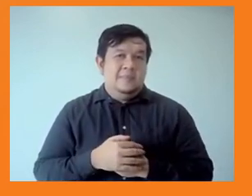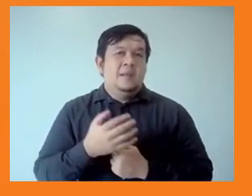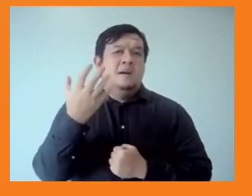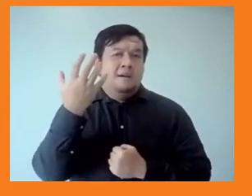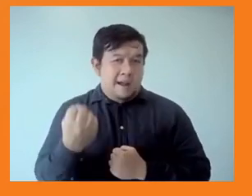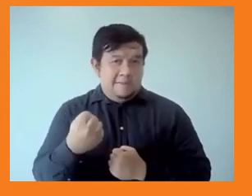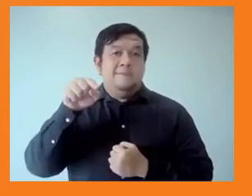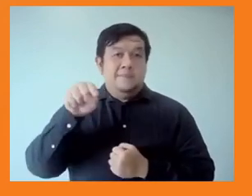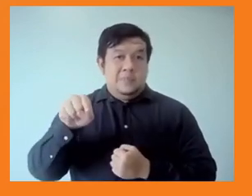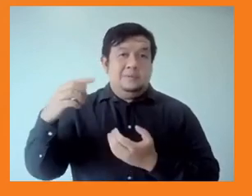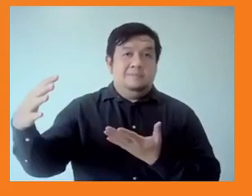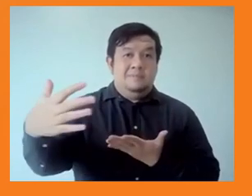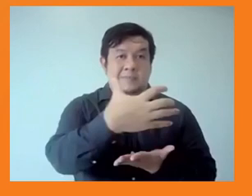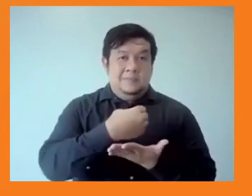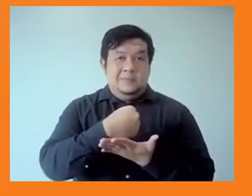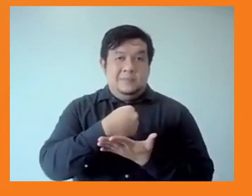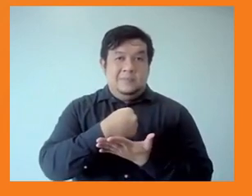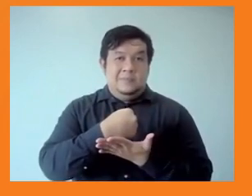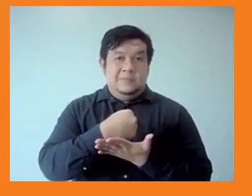you can get out of the index. Next slide, please.